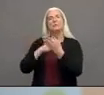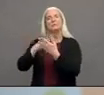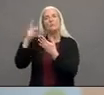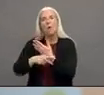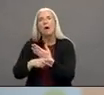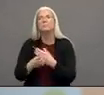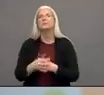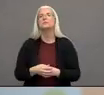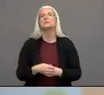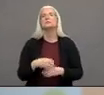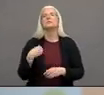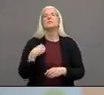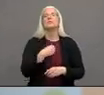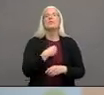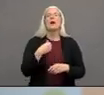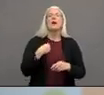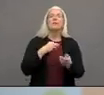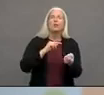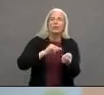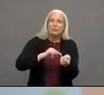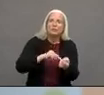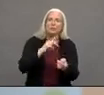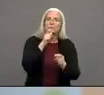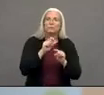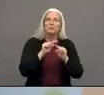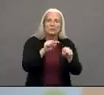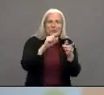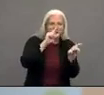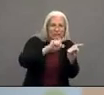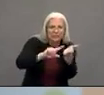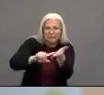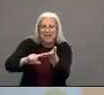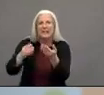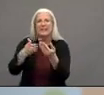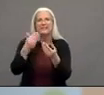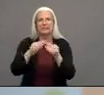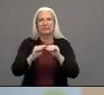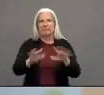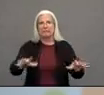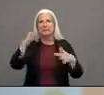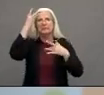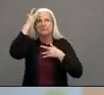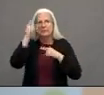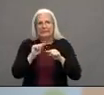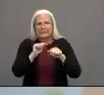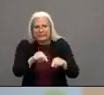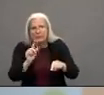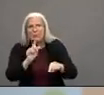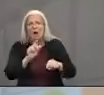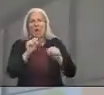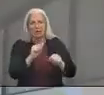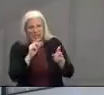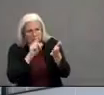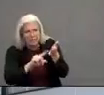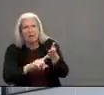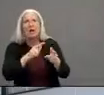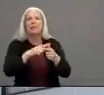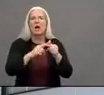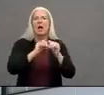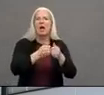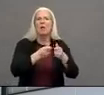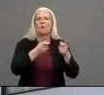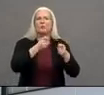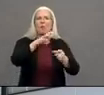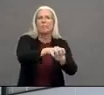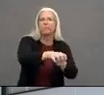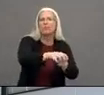investigate communicable diseases and case manage and control TB to prevent to protect our community what a